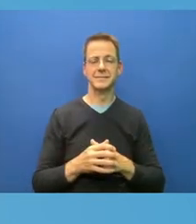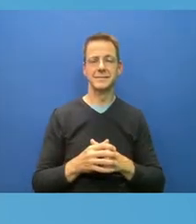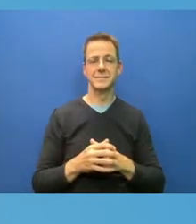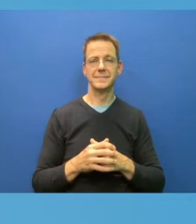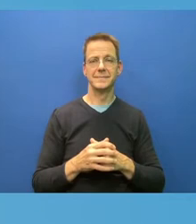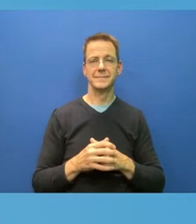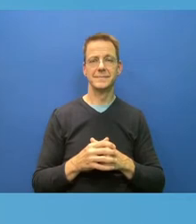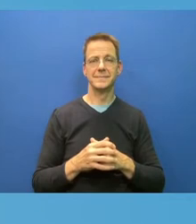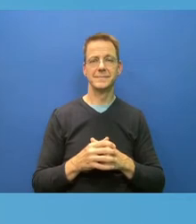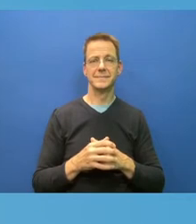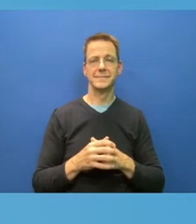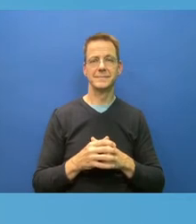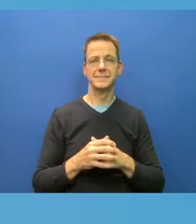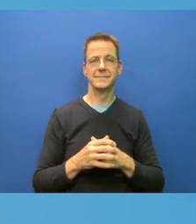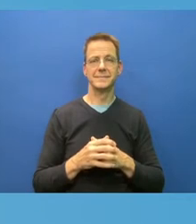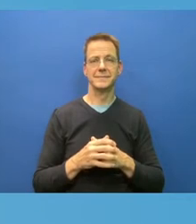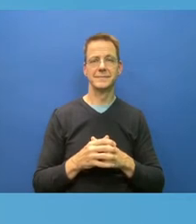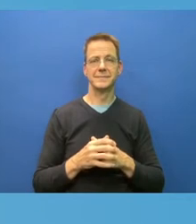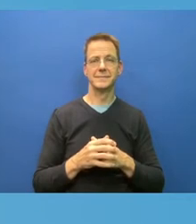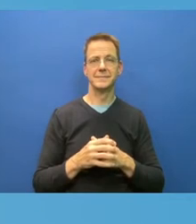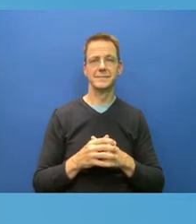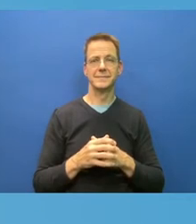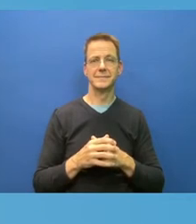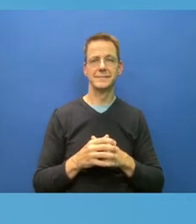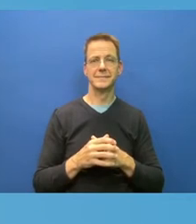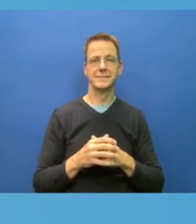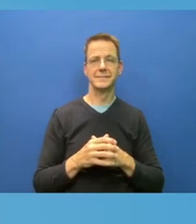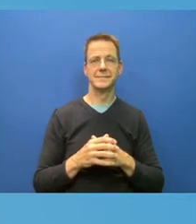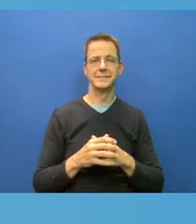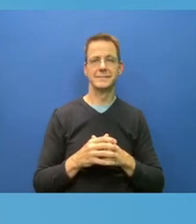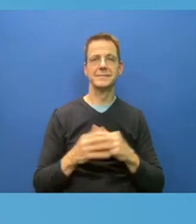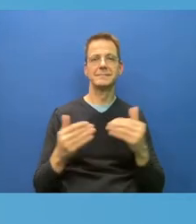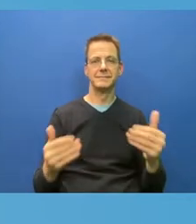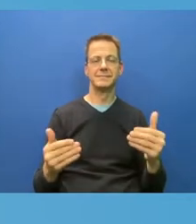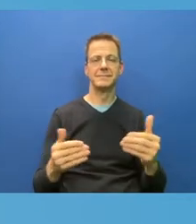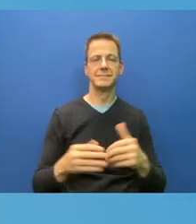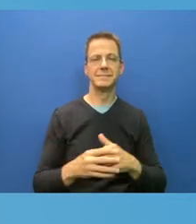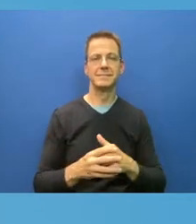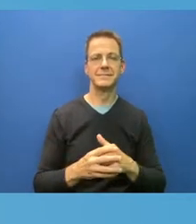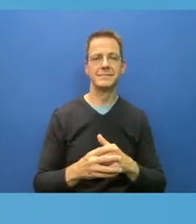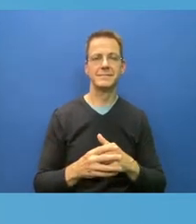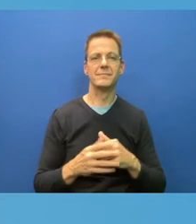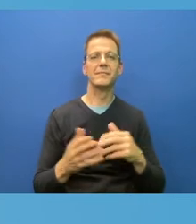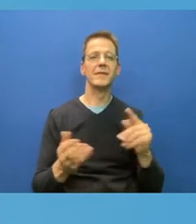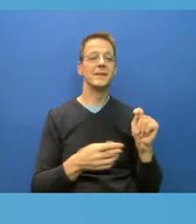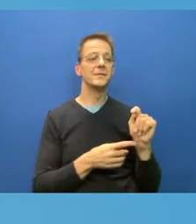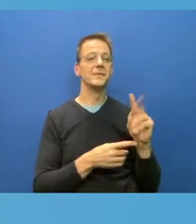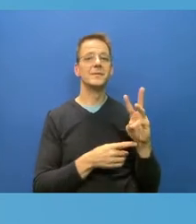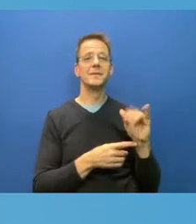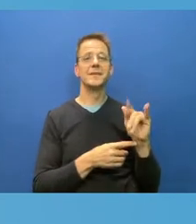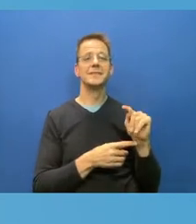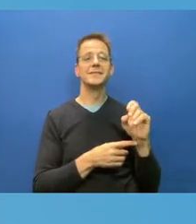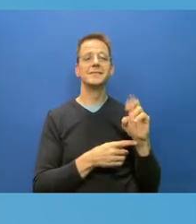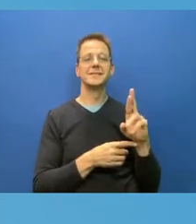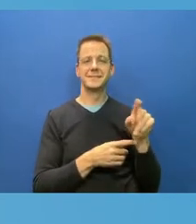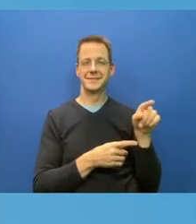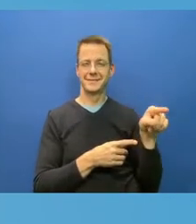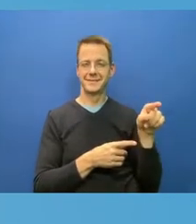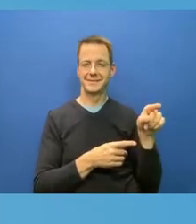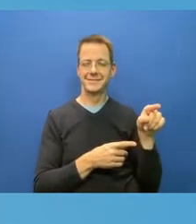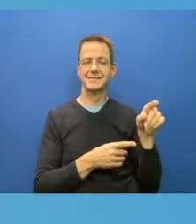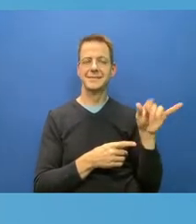I obviously need to spend less time on Twitter. But a guy who always pops up in my mentions, his